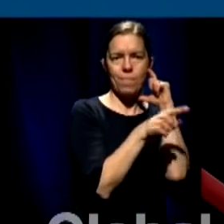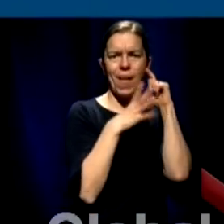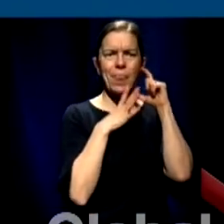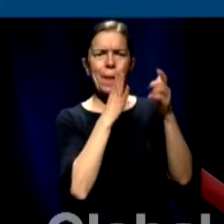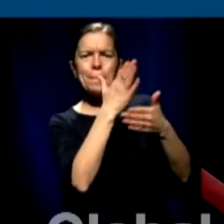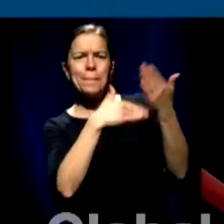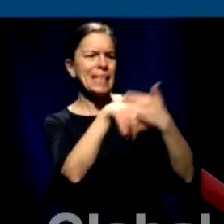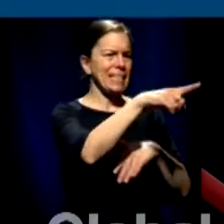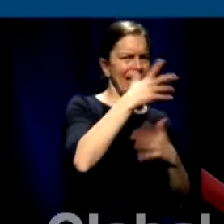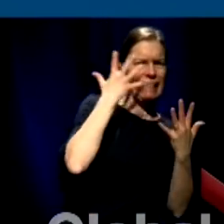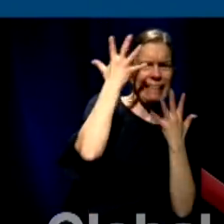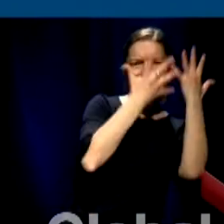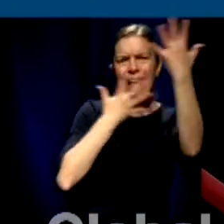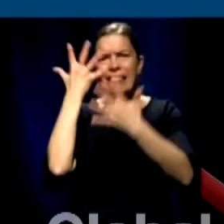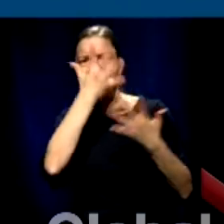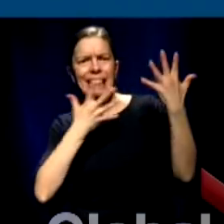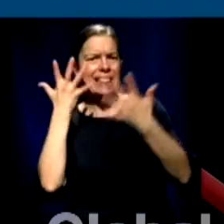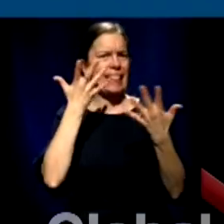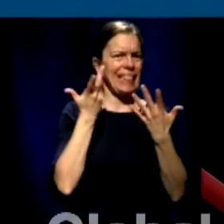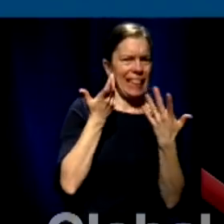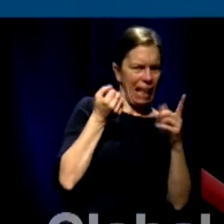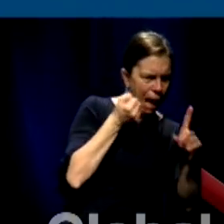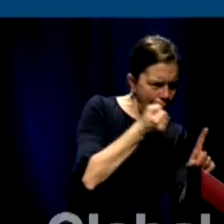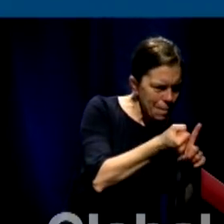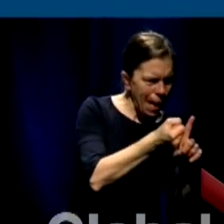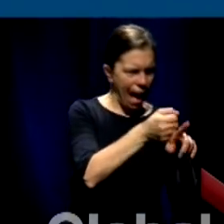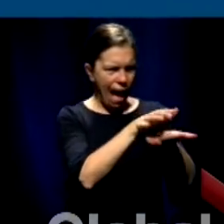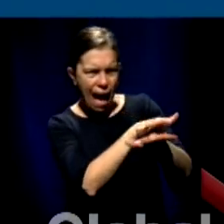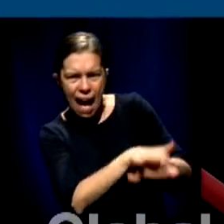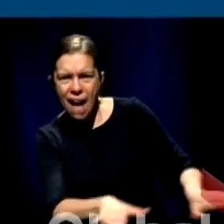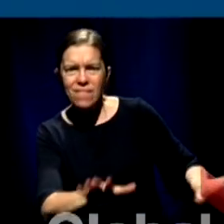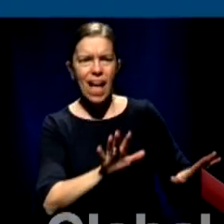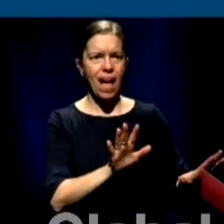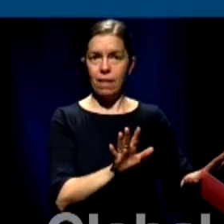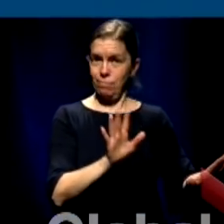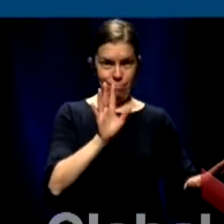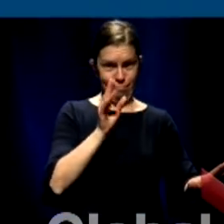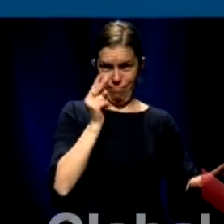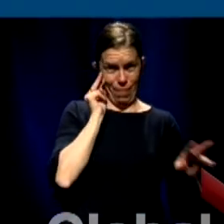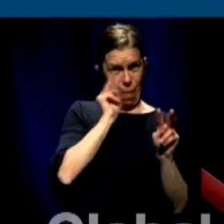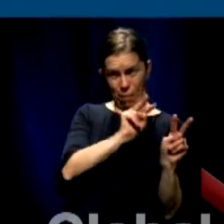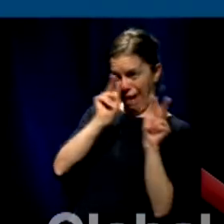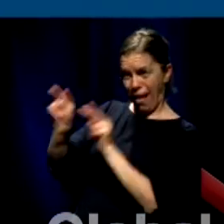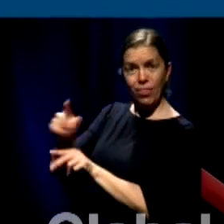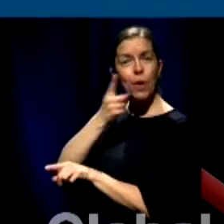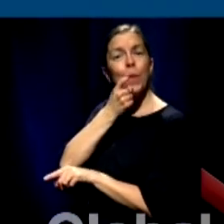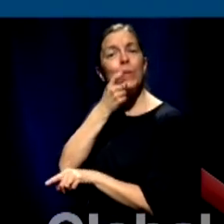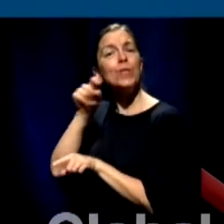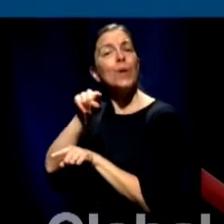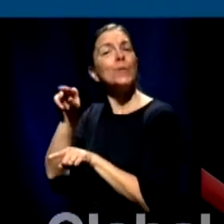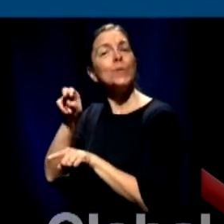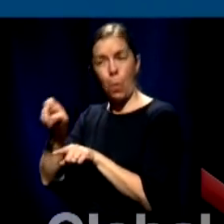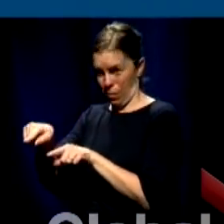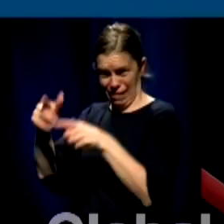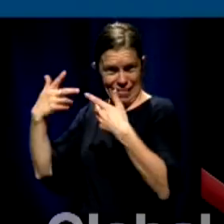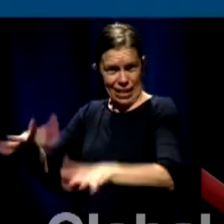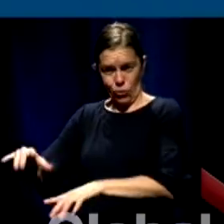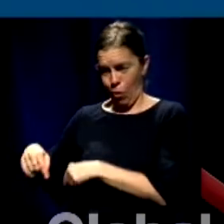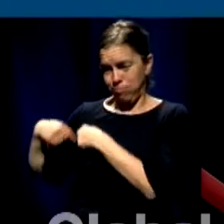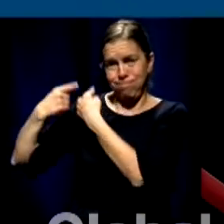certain parents were worried of the impact in young children but I can tell you that we already